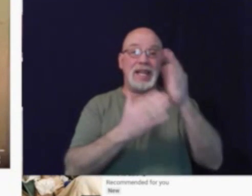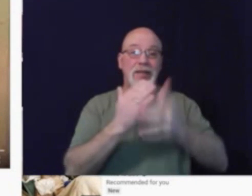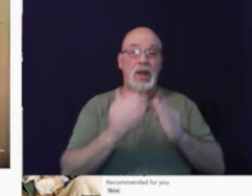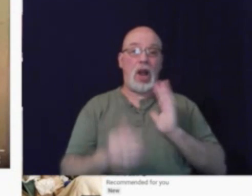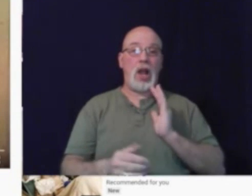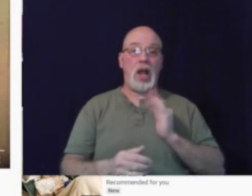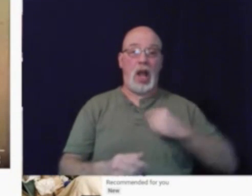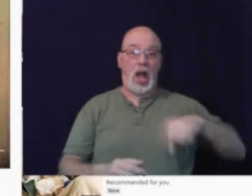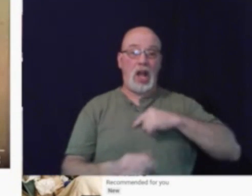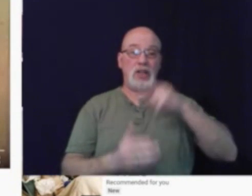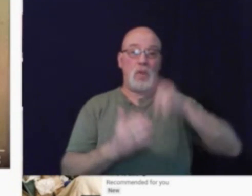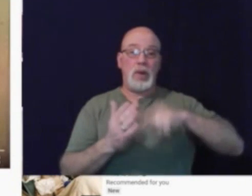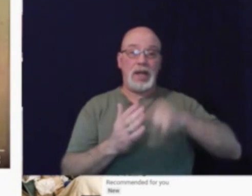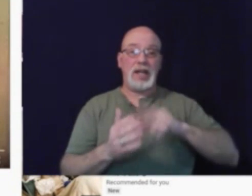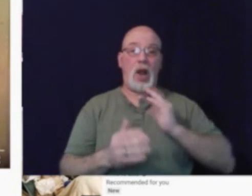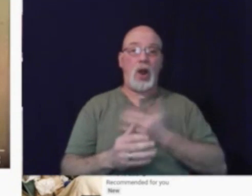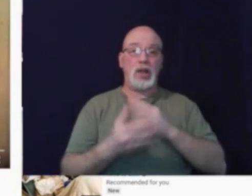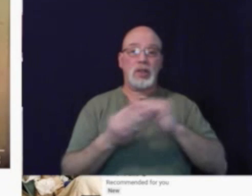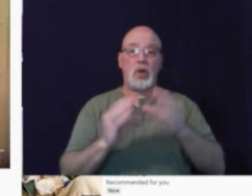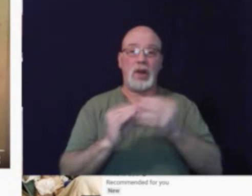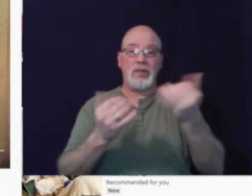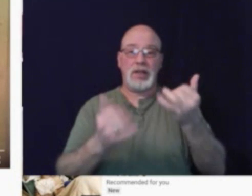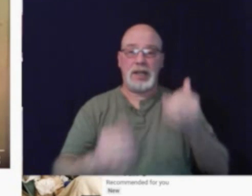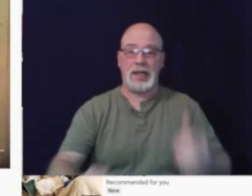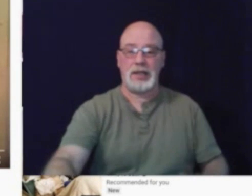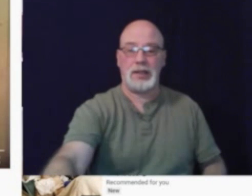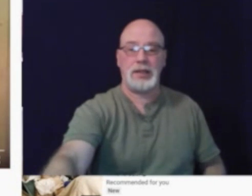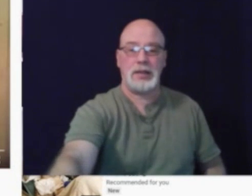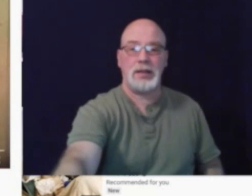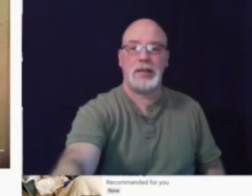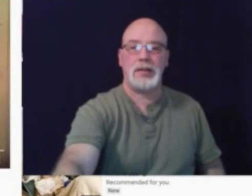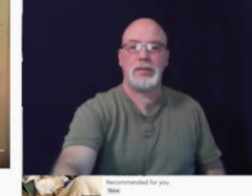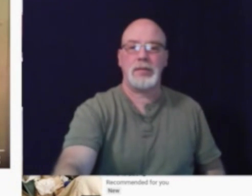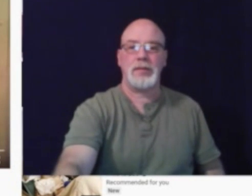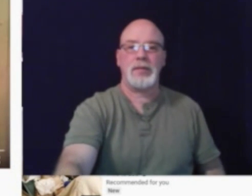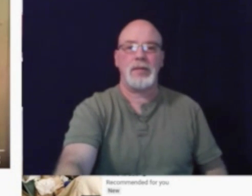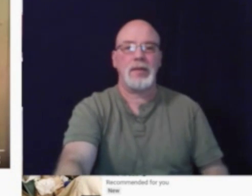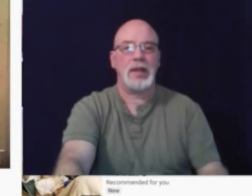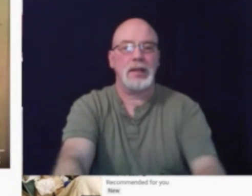us reading our story for today. So...